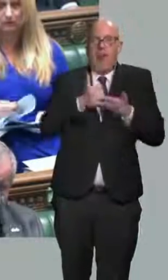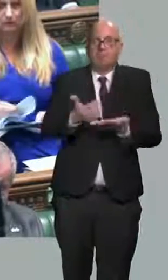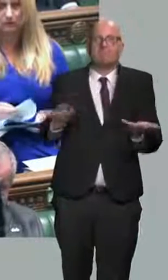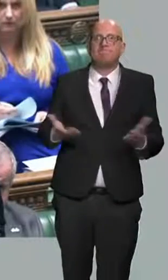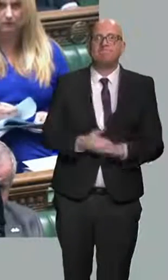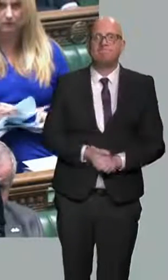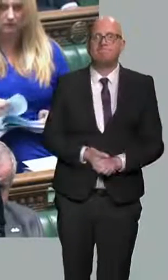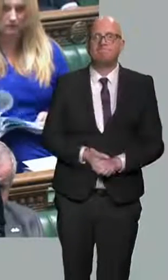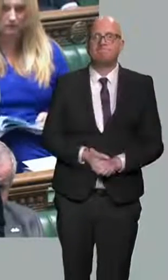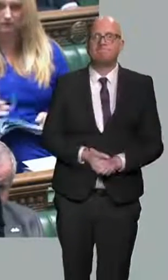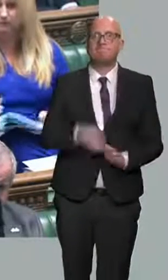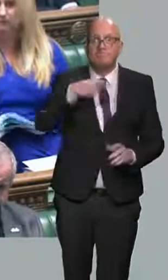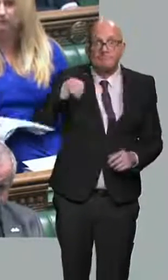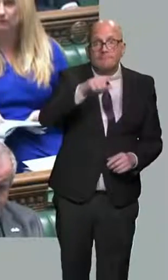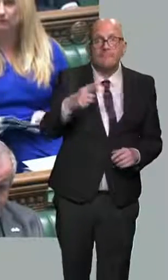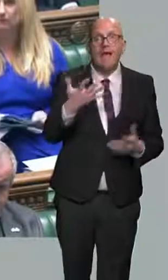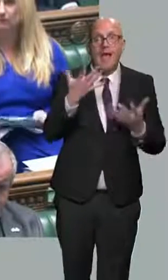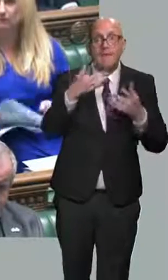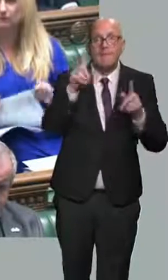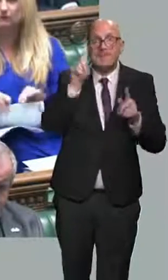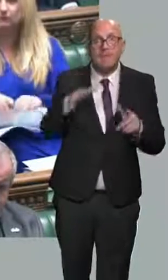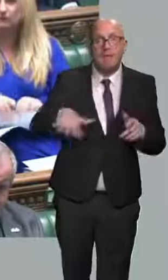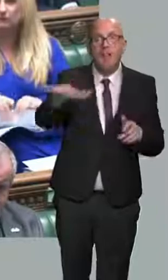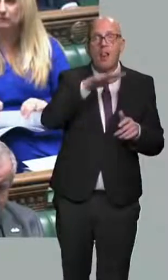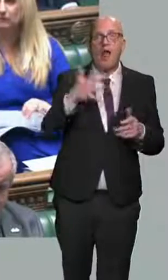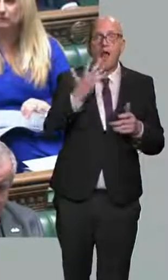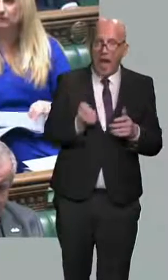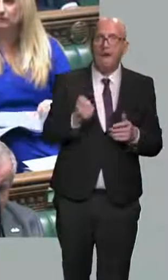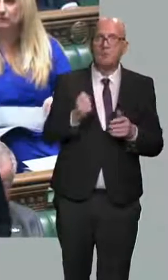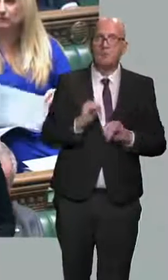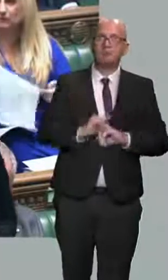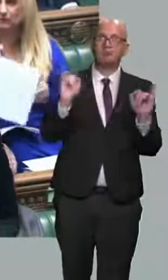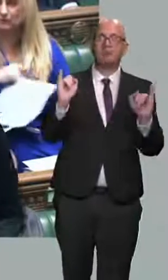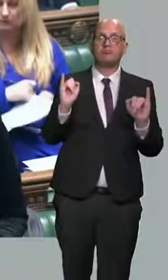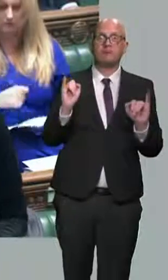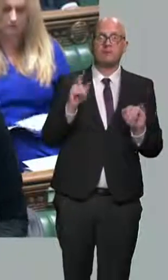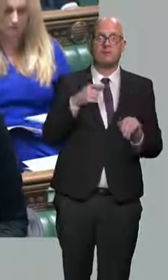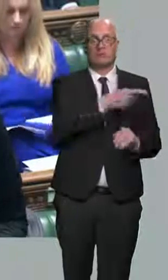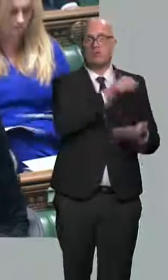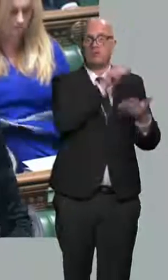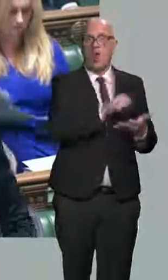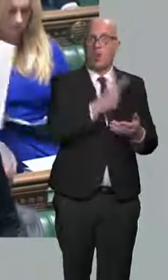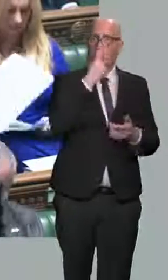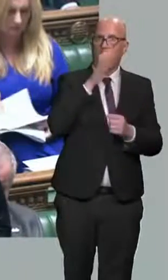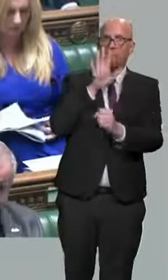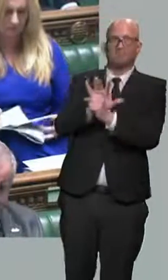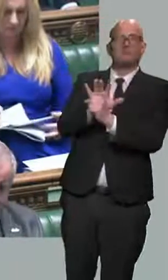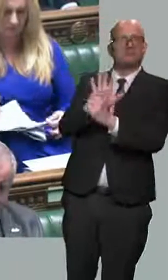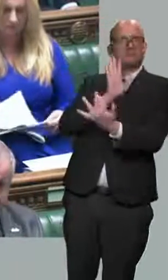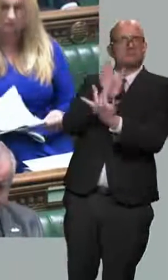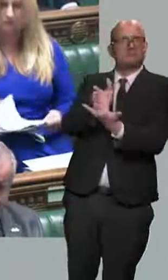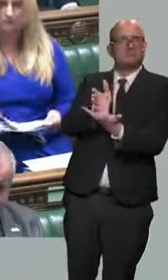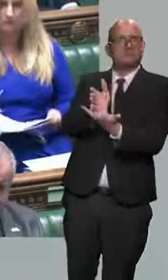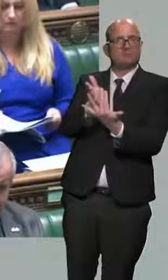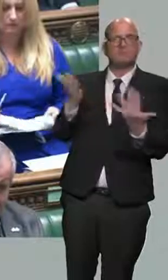People face a crisis that the Chancellor could have done more to avert, and he has made the choice in so many ways not to act. There is nothing in his announcement